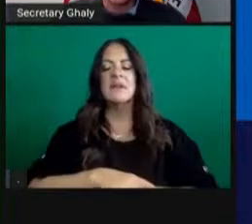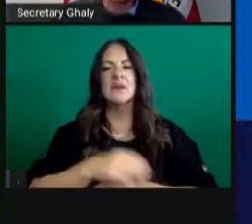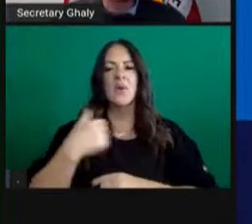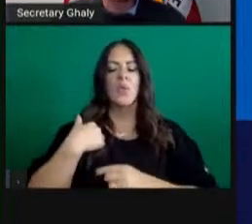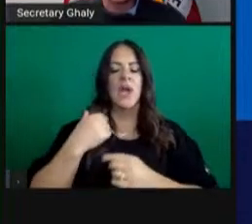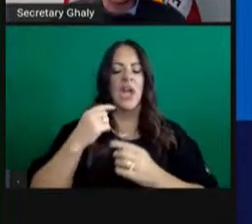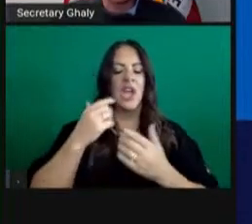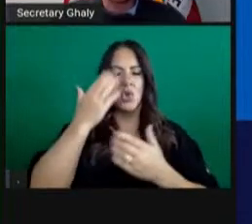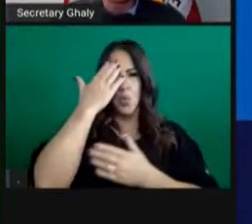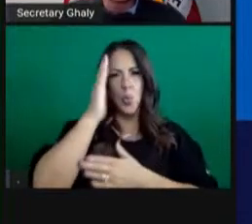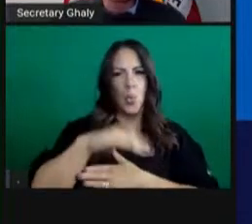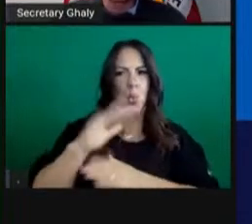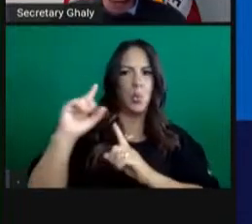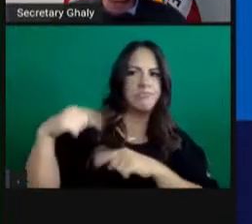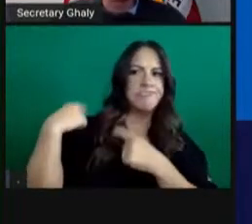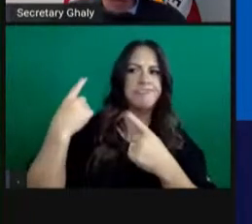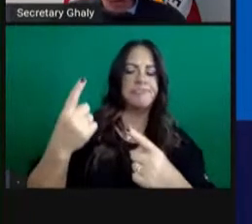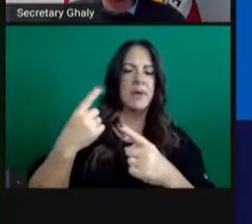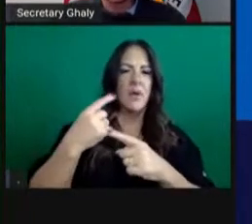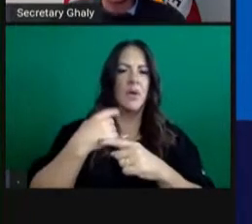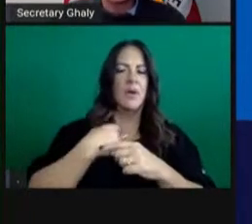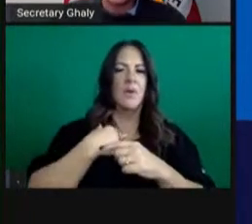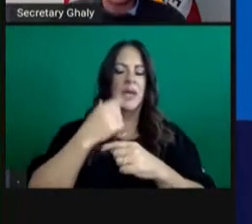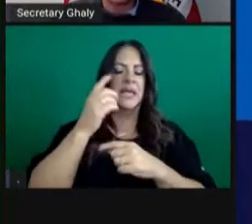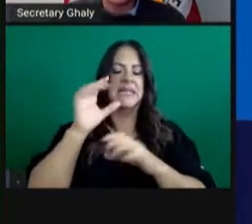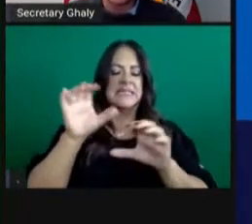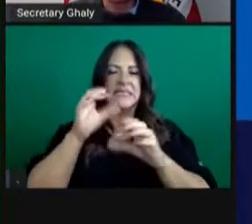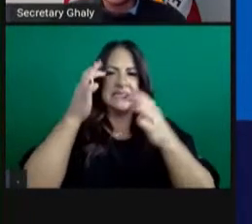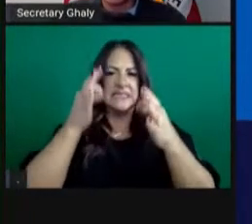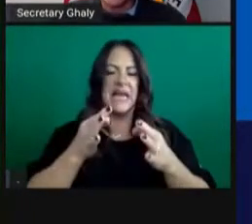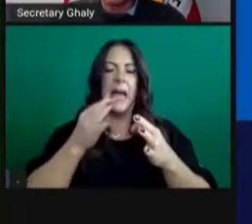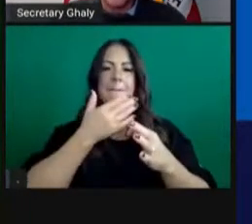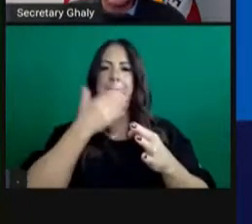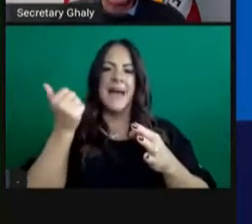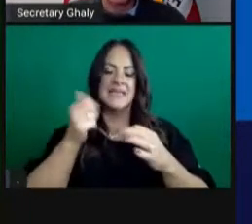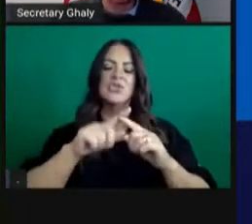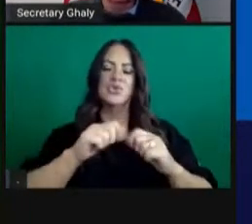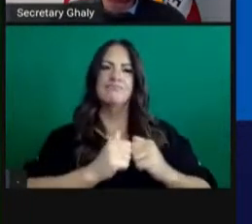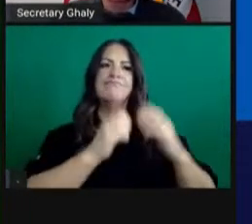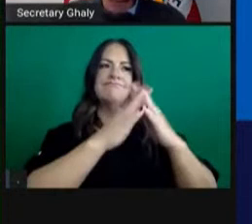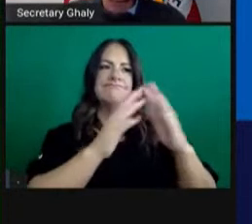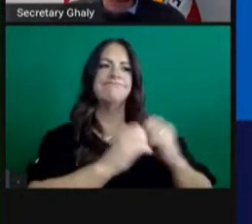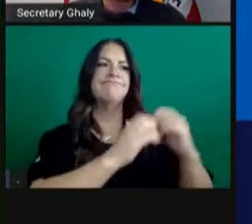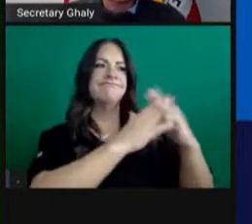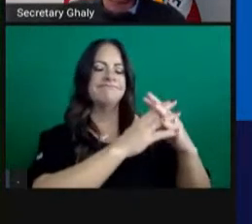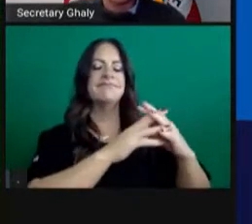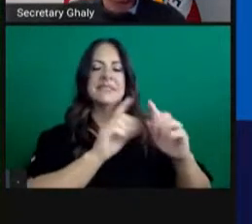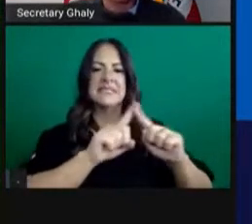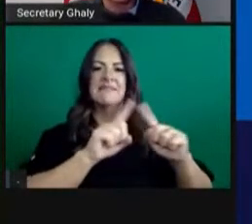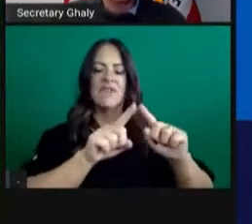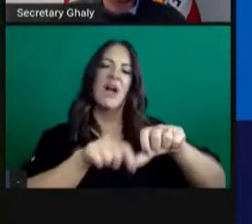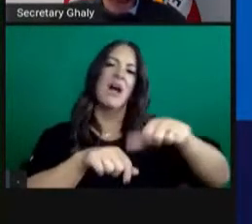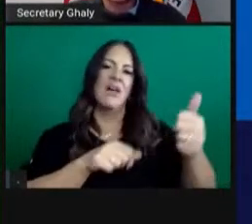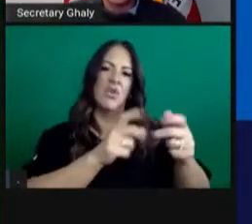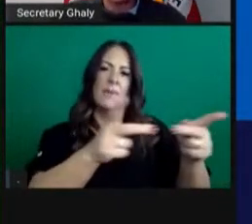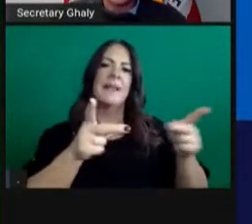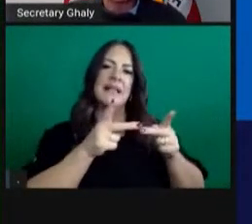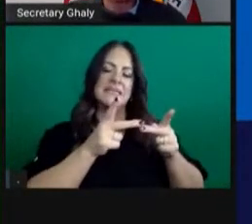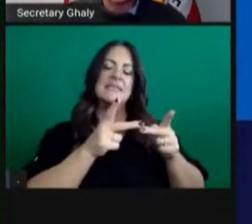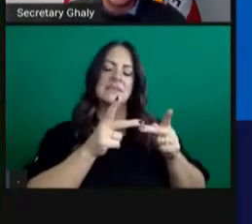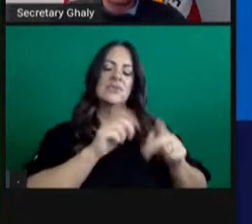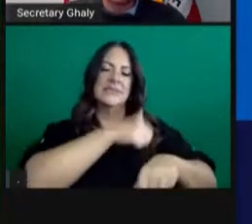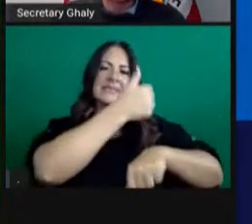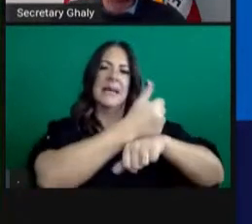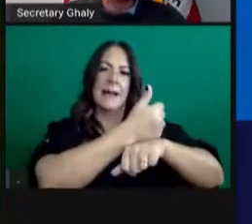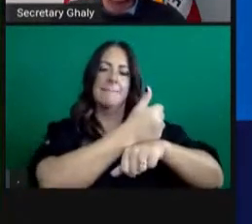weeks, months of planning for alternate care sites, pop-up medical facilities throughout our state that the